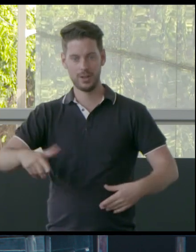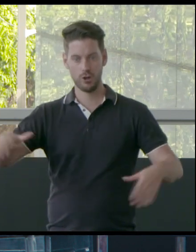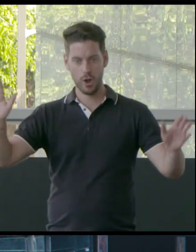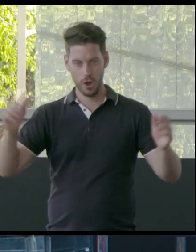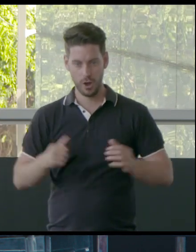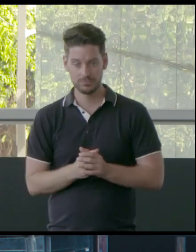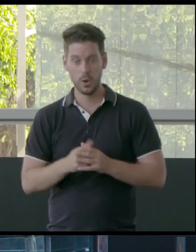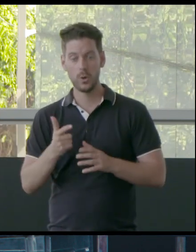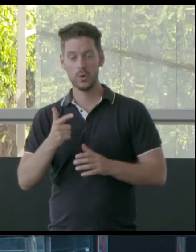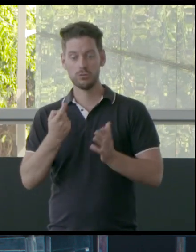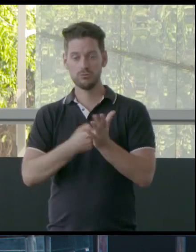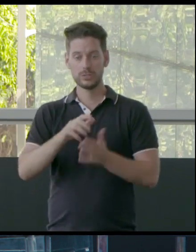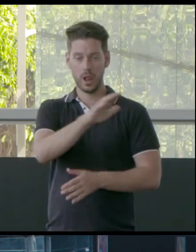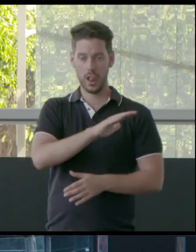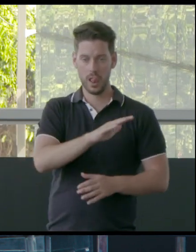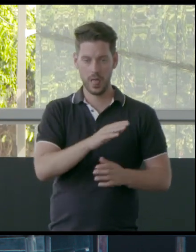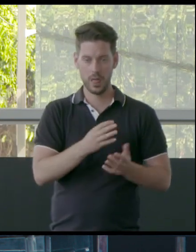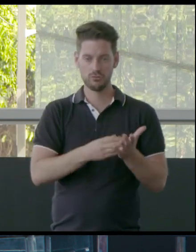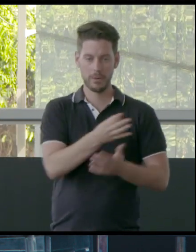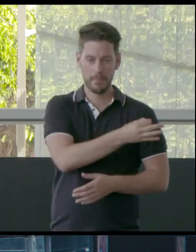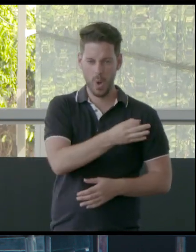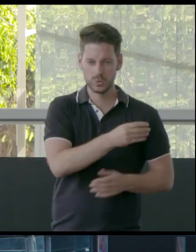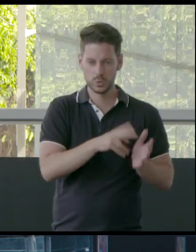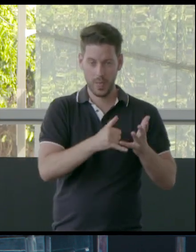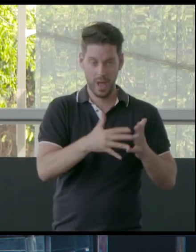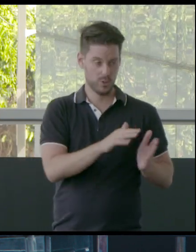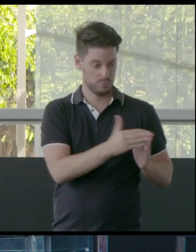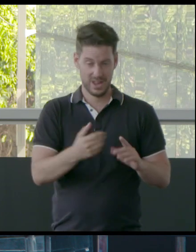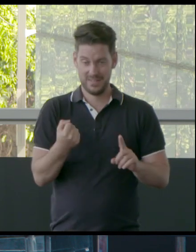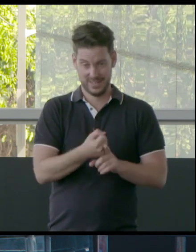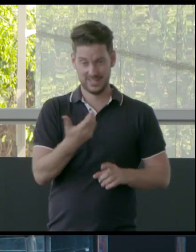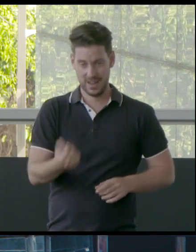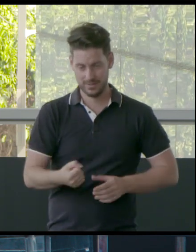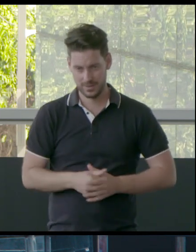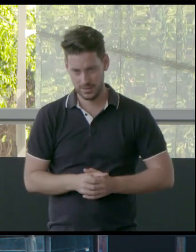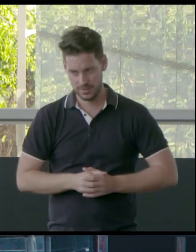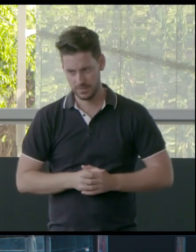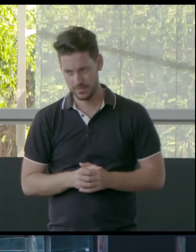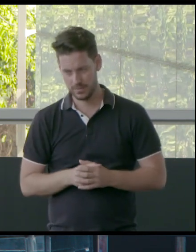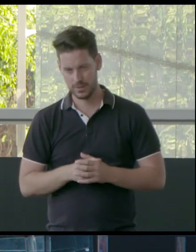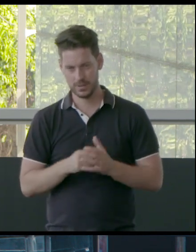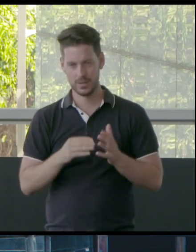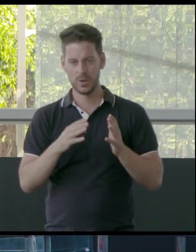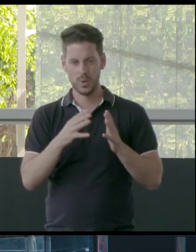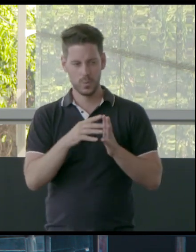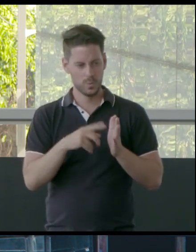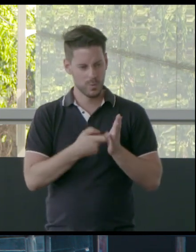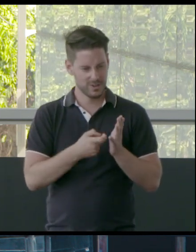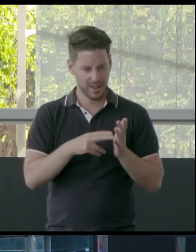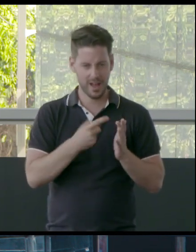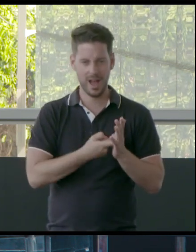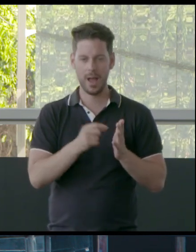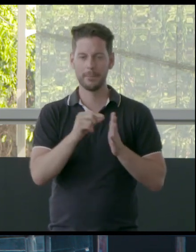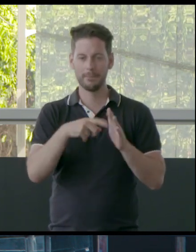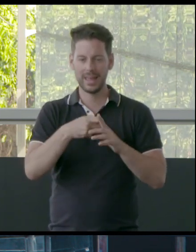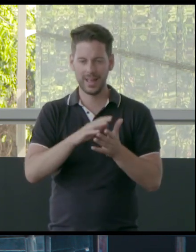remote New South Wales, communities are affected. Brie Warrina, Wool Kenya, Menindee, Peak